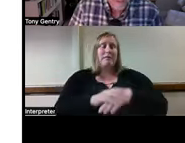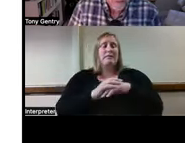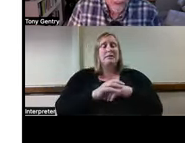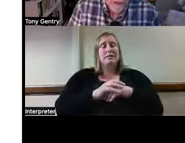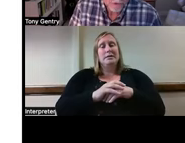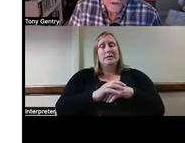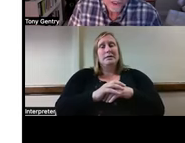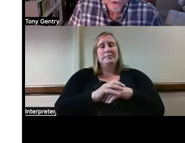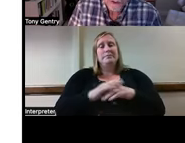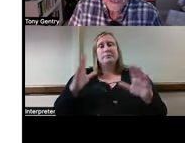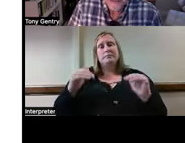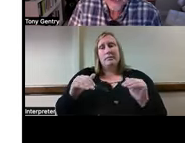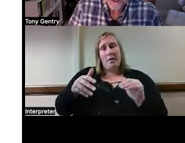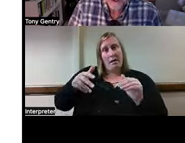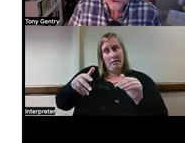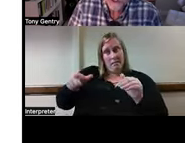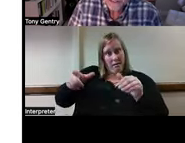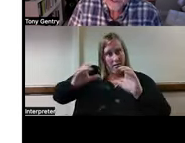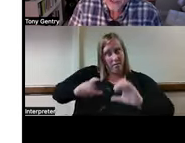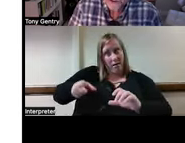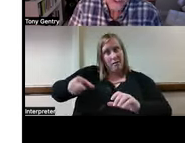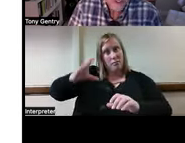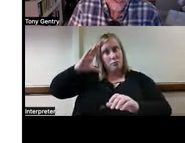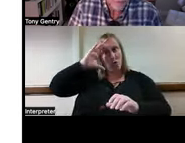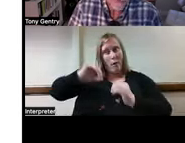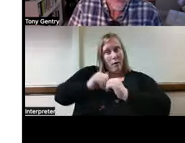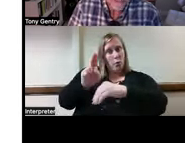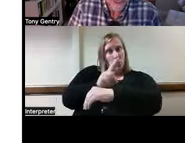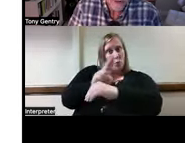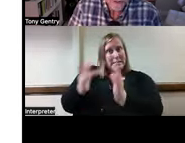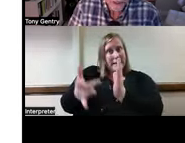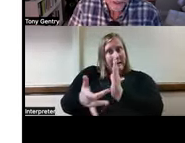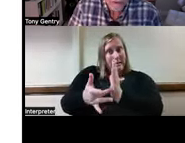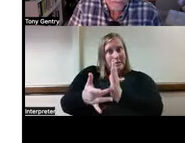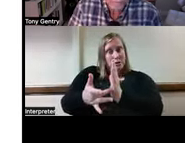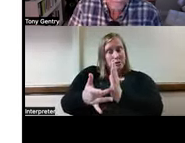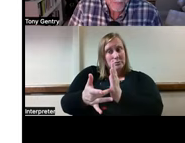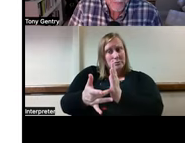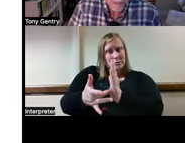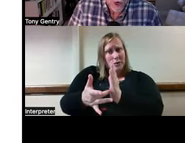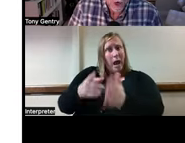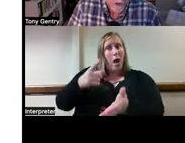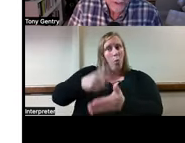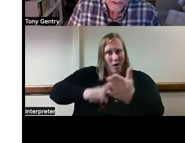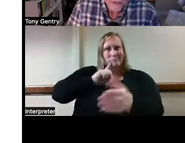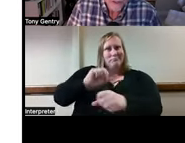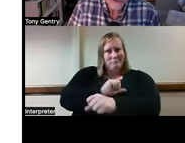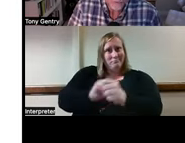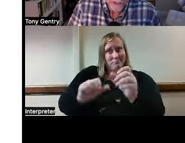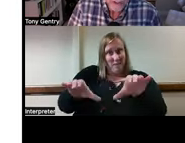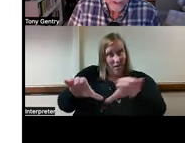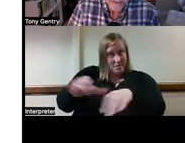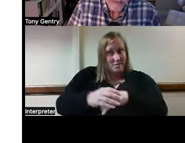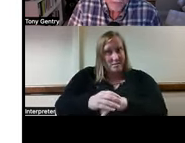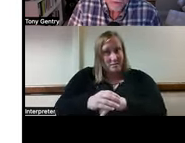Does the person understand how to use the technology and what the technology does? Are you as a clinician